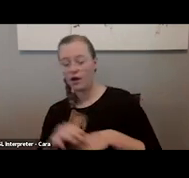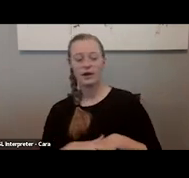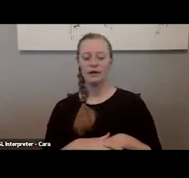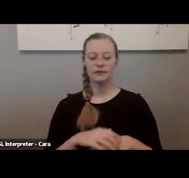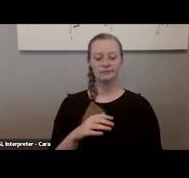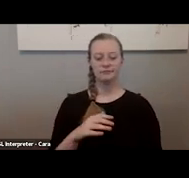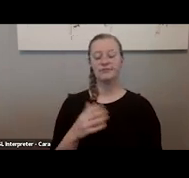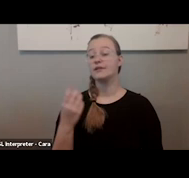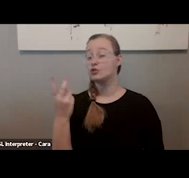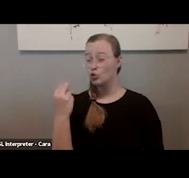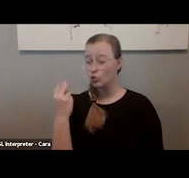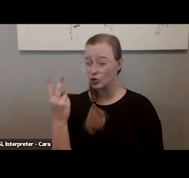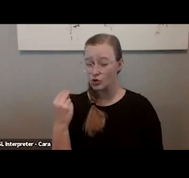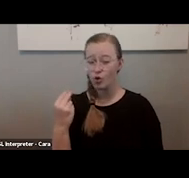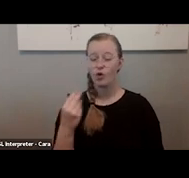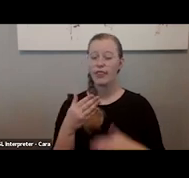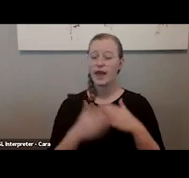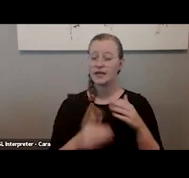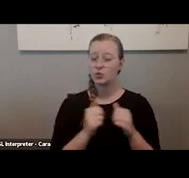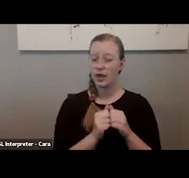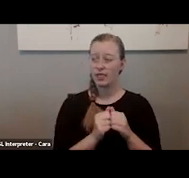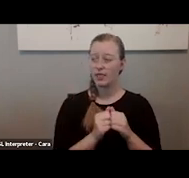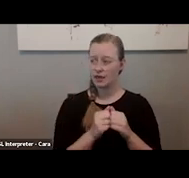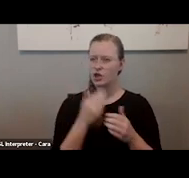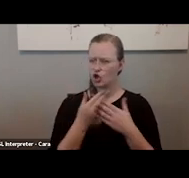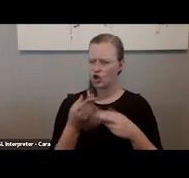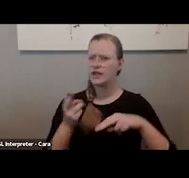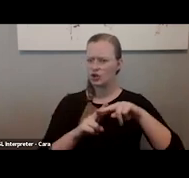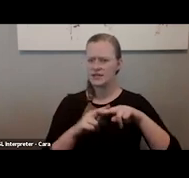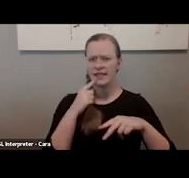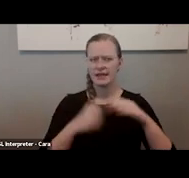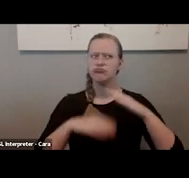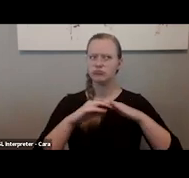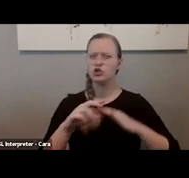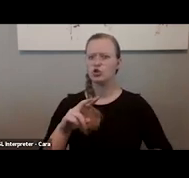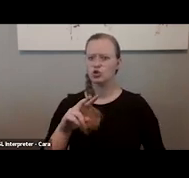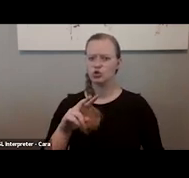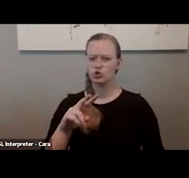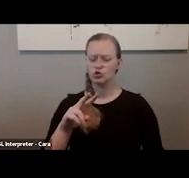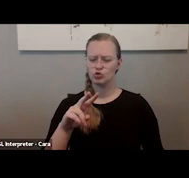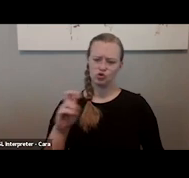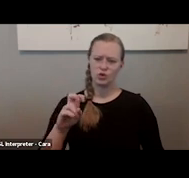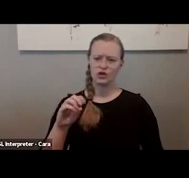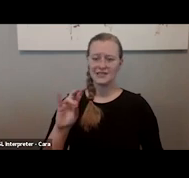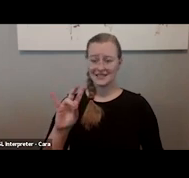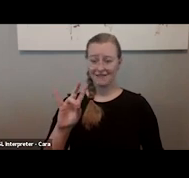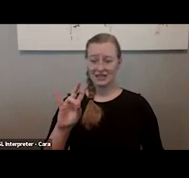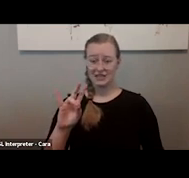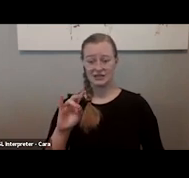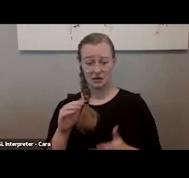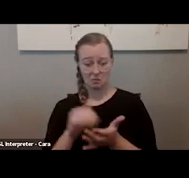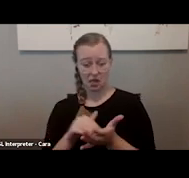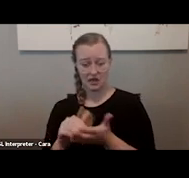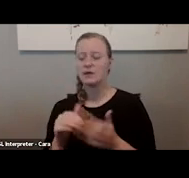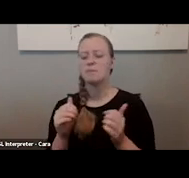the year before that, they ended with a good increase up to $207 million. With this political chaos that happened this